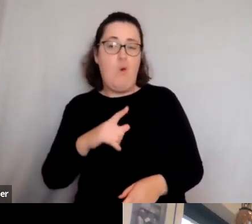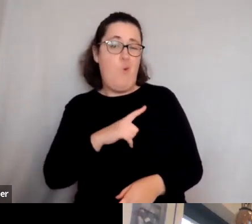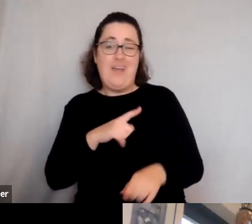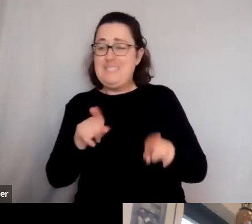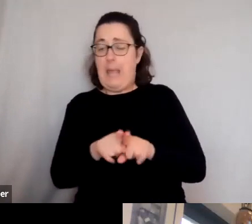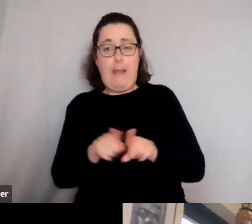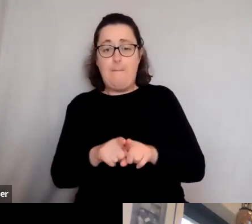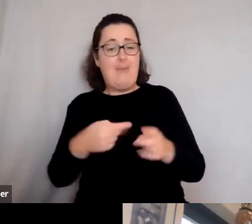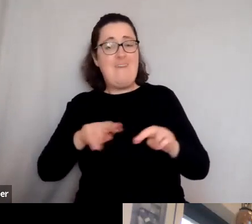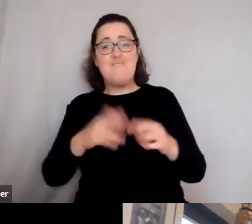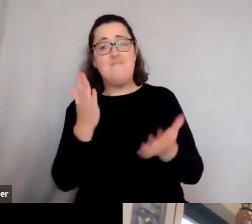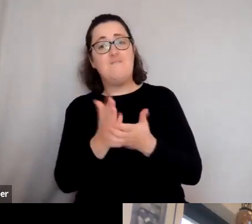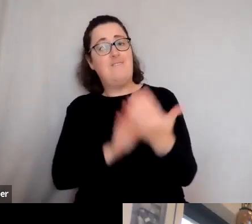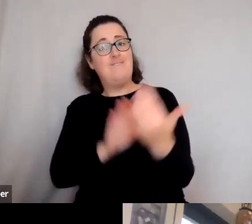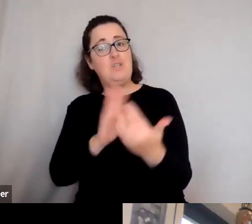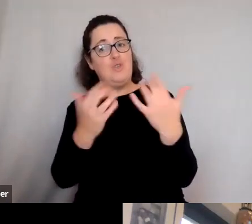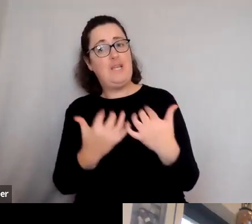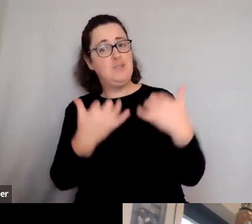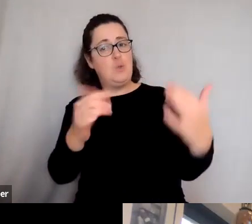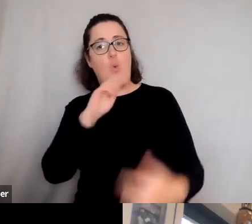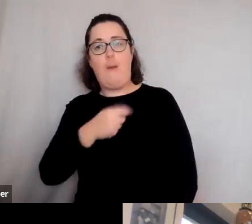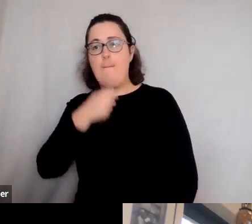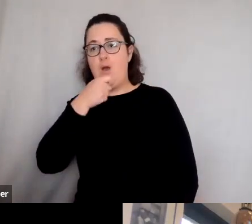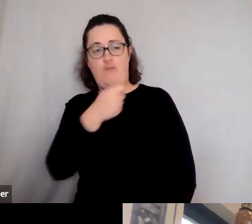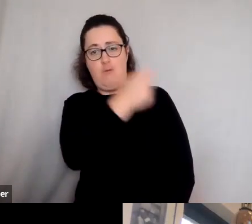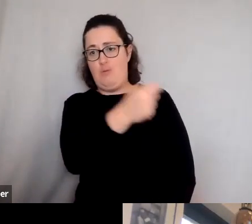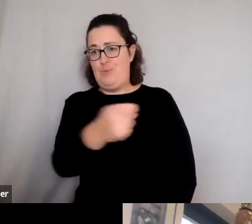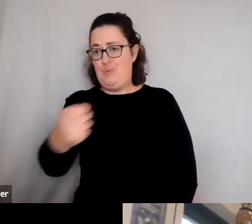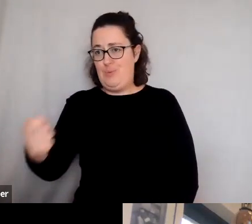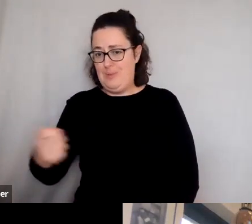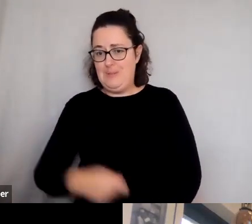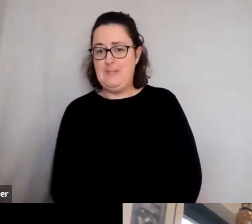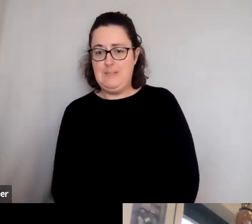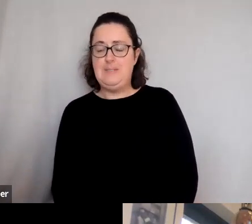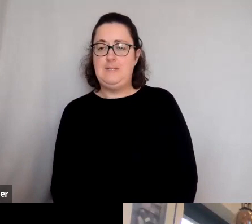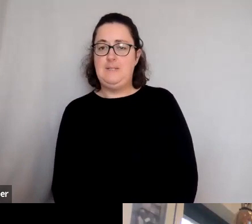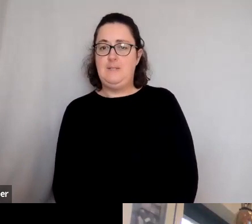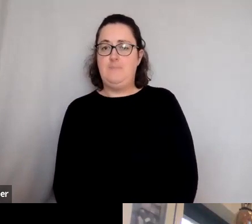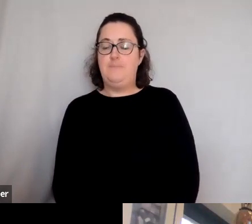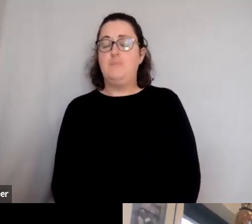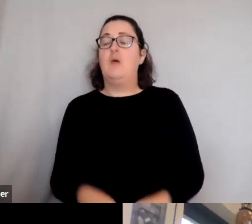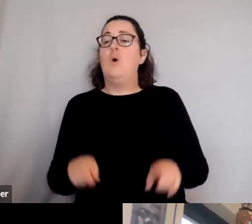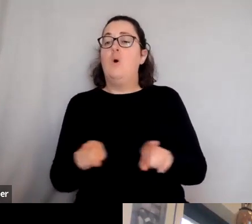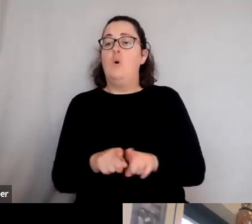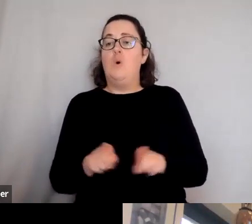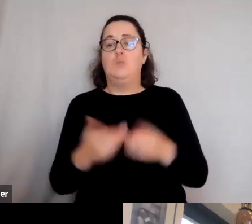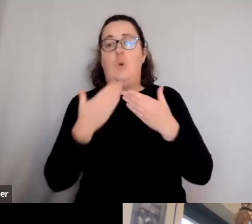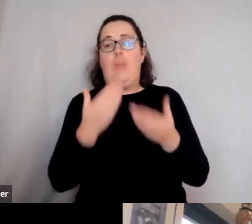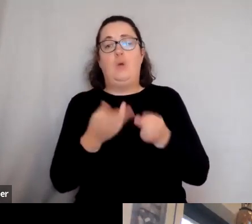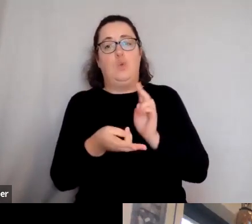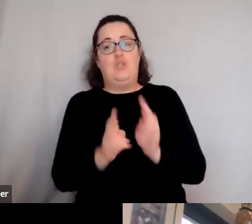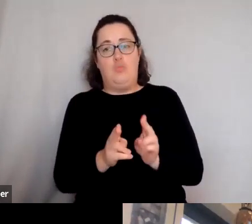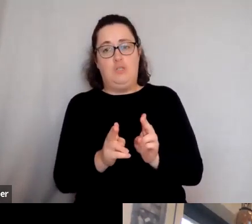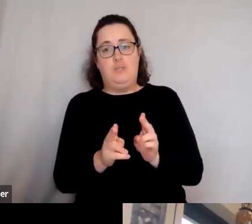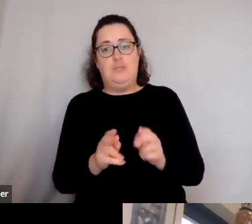that would be the great way to do it. Um, we, um, would like to thank our interpreters and we also have